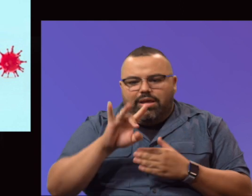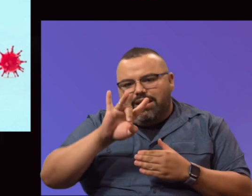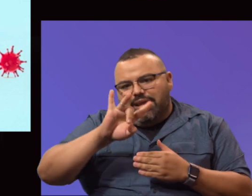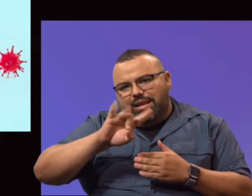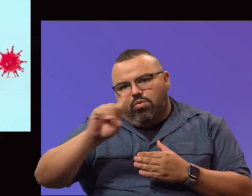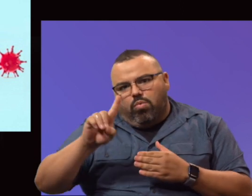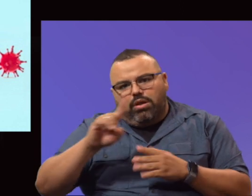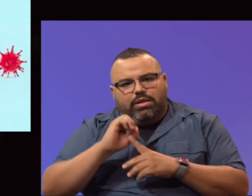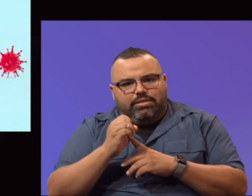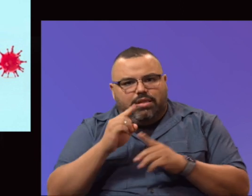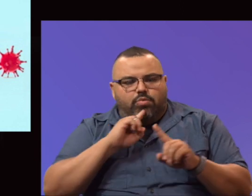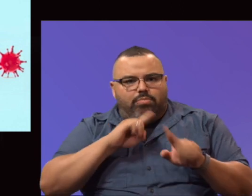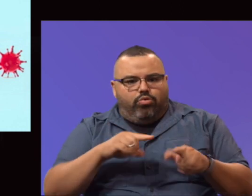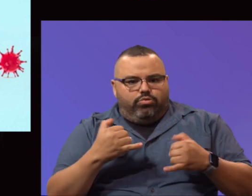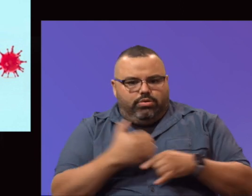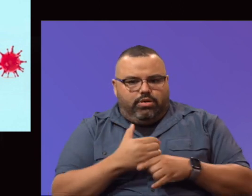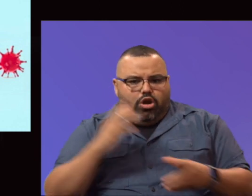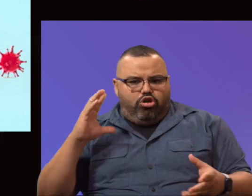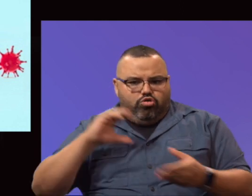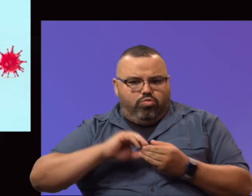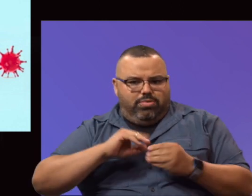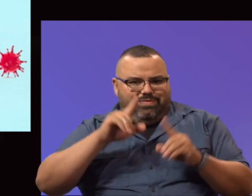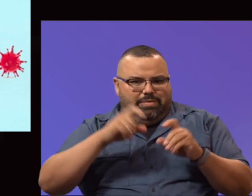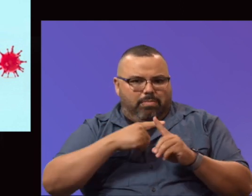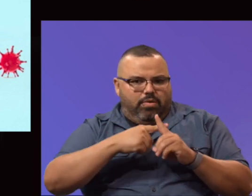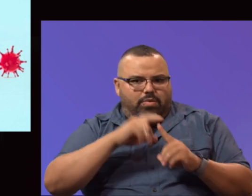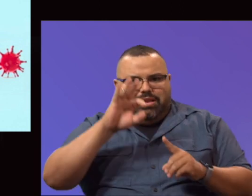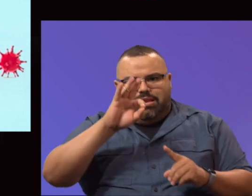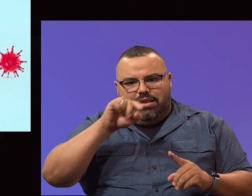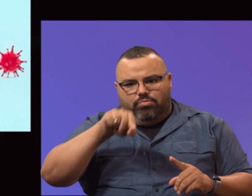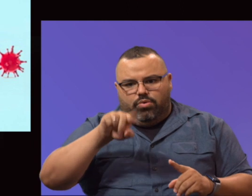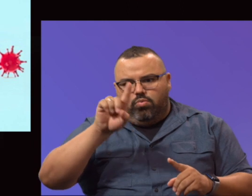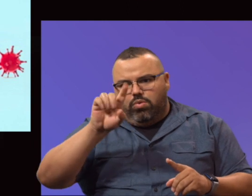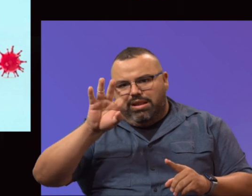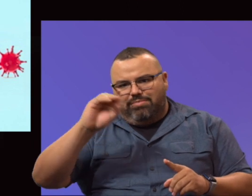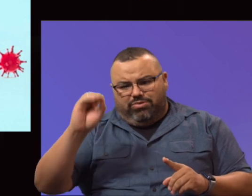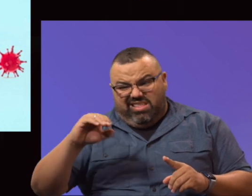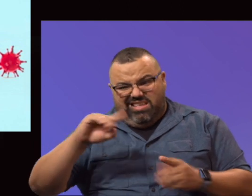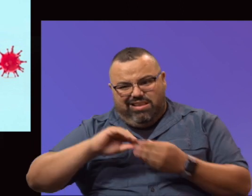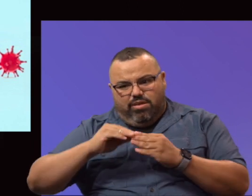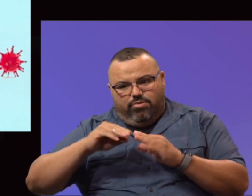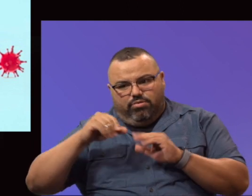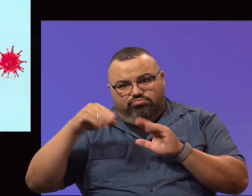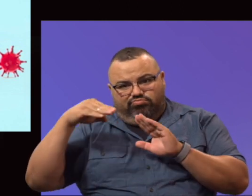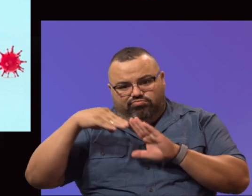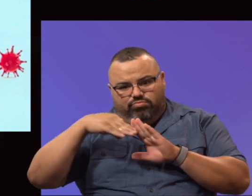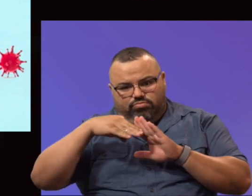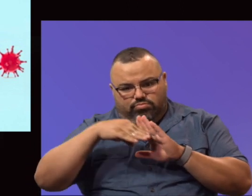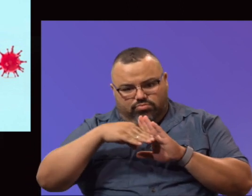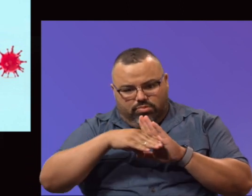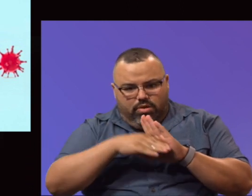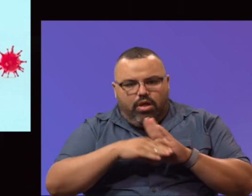cases that were reported today. Our cumulative positivity rate was 9.19 percent. That number has continued to fall despite